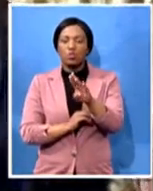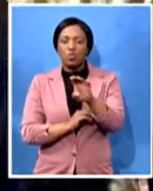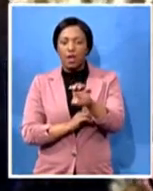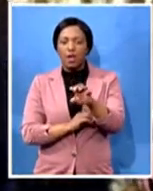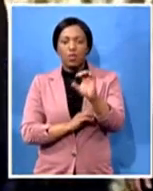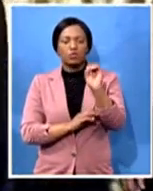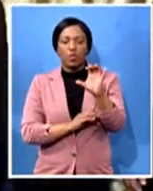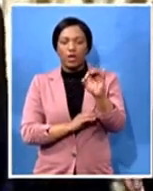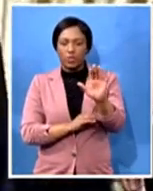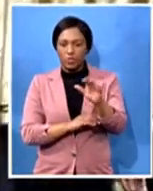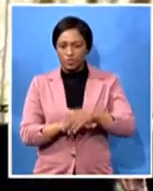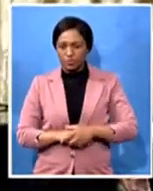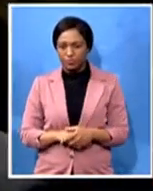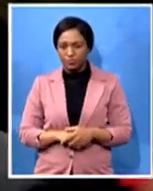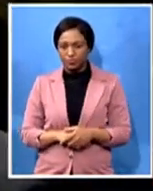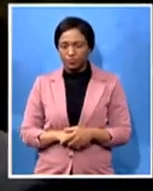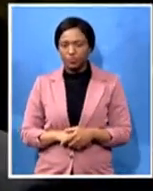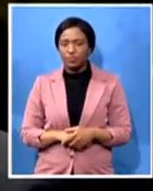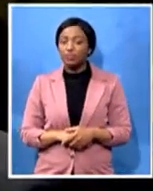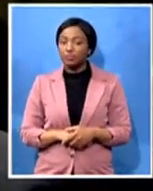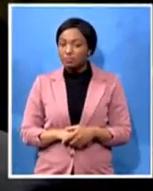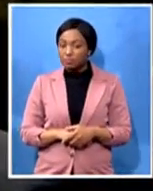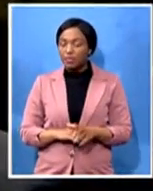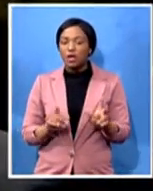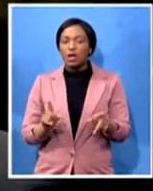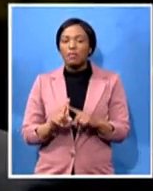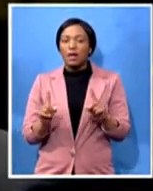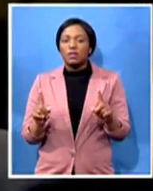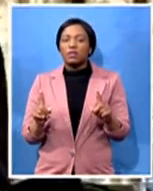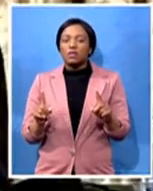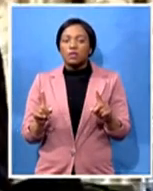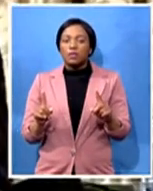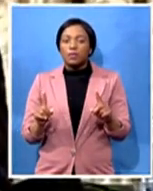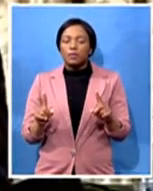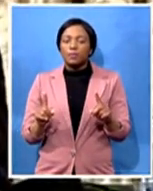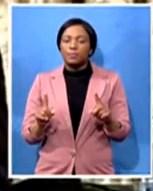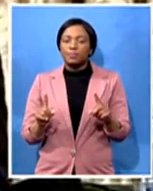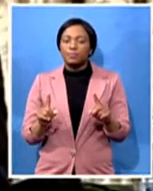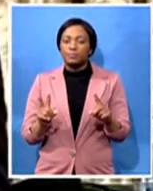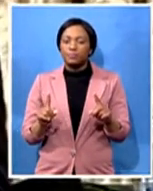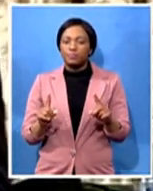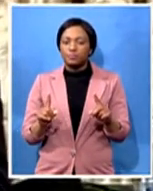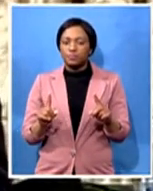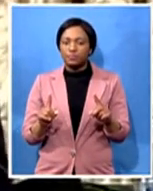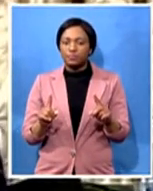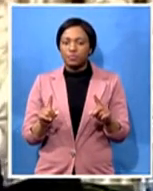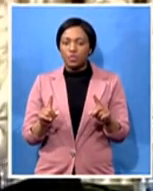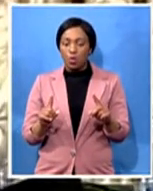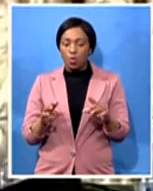but after beginning the the project and concluding it